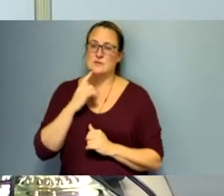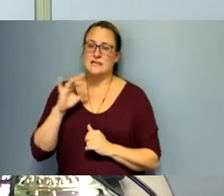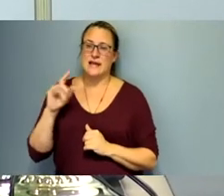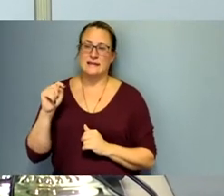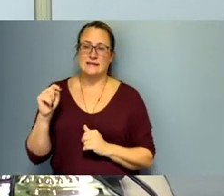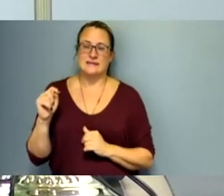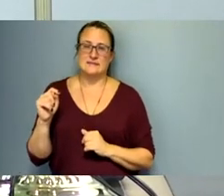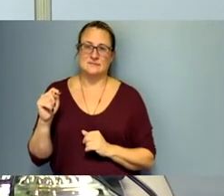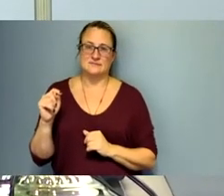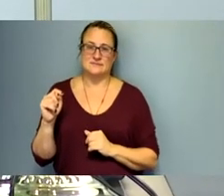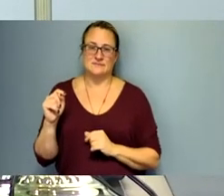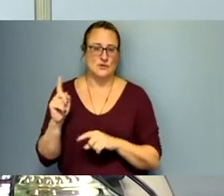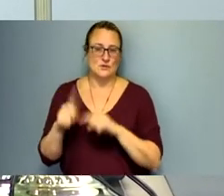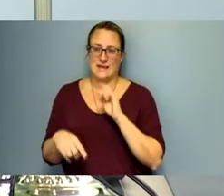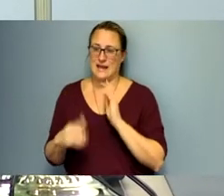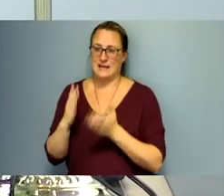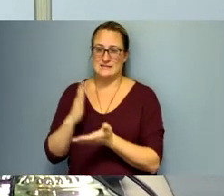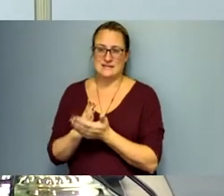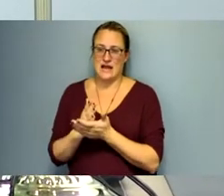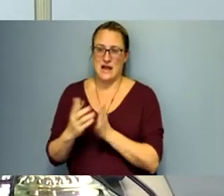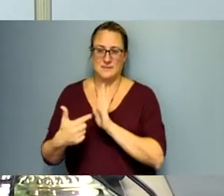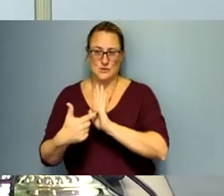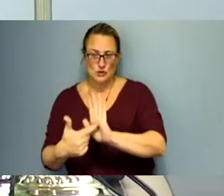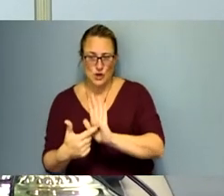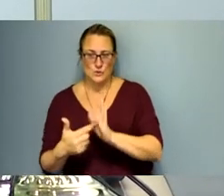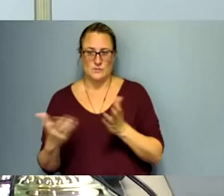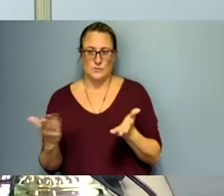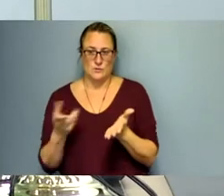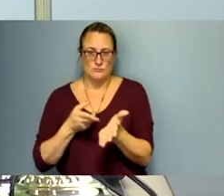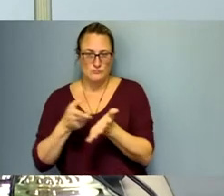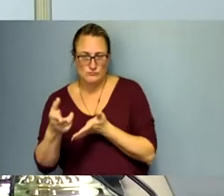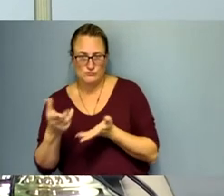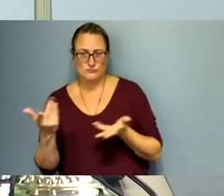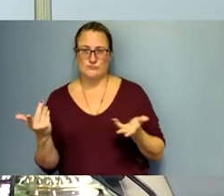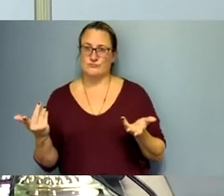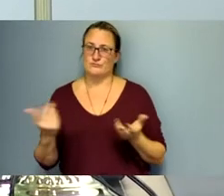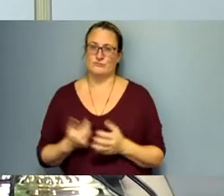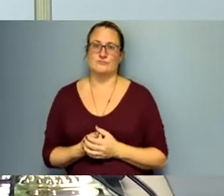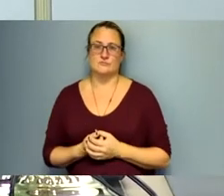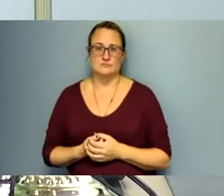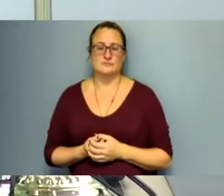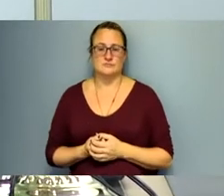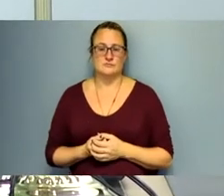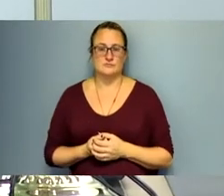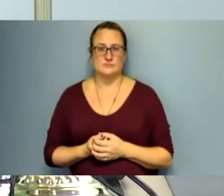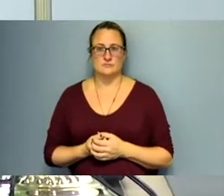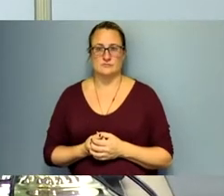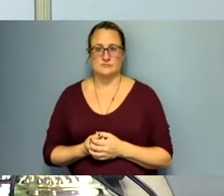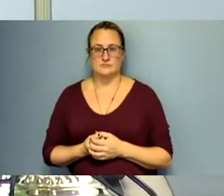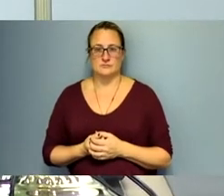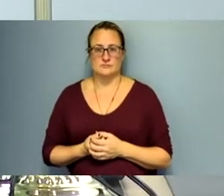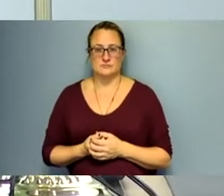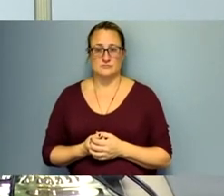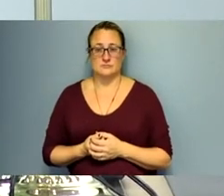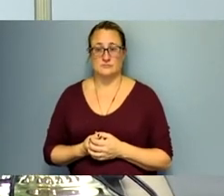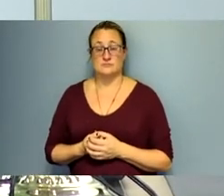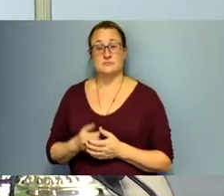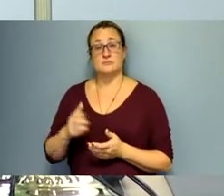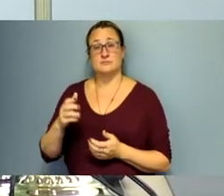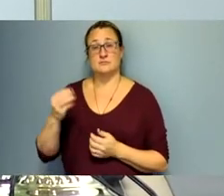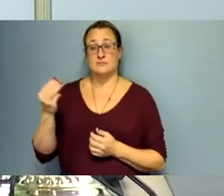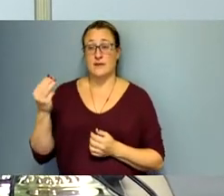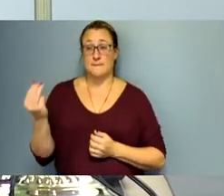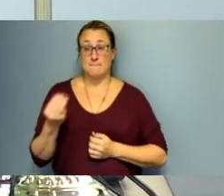should stop pointing it out um sitting here on monday you know sitting out on the floor is the our new